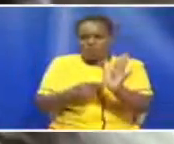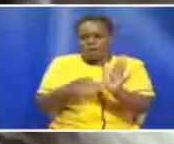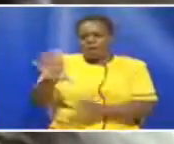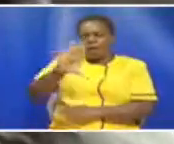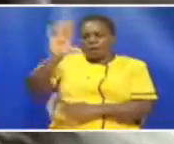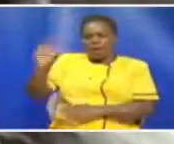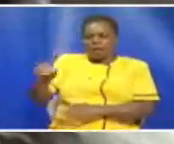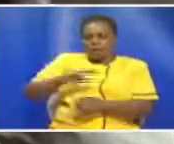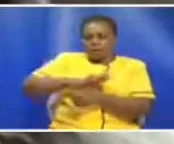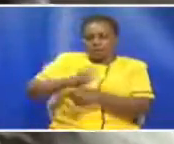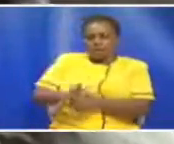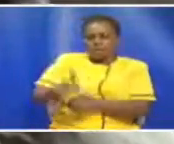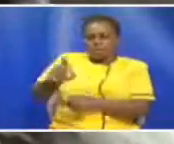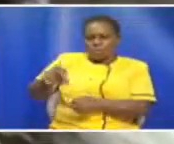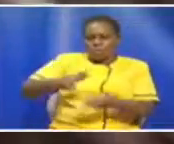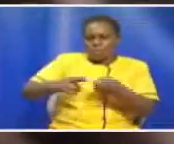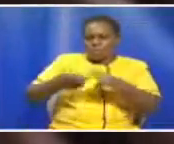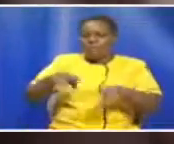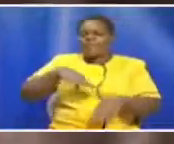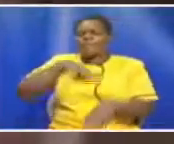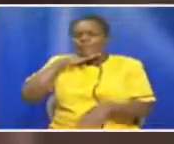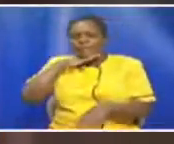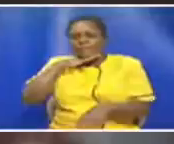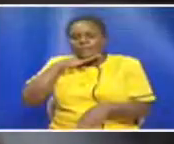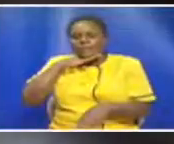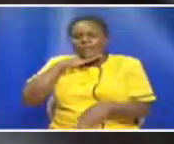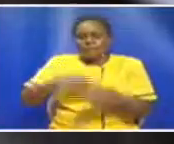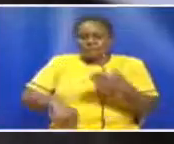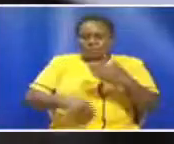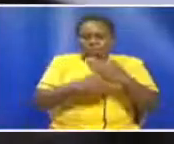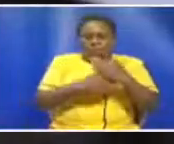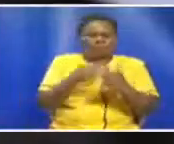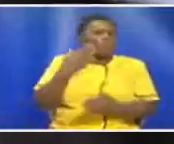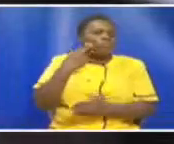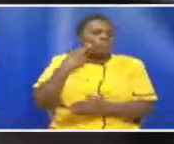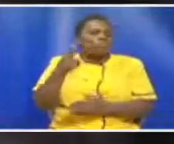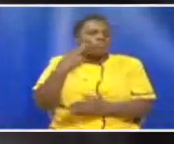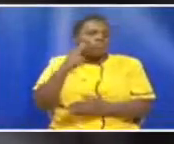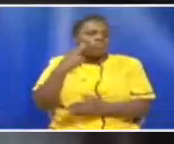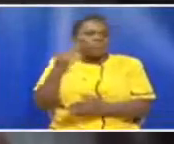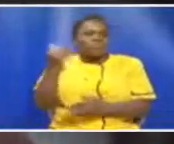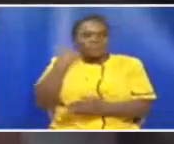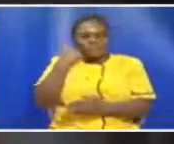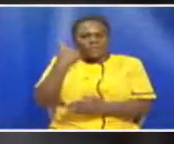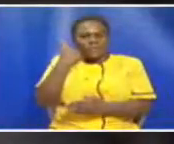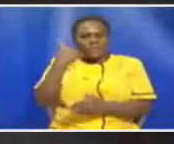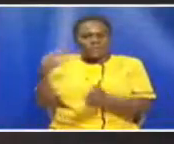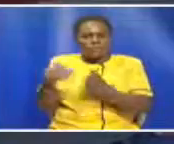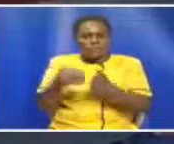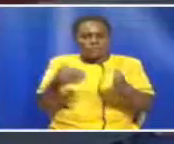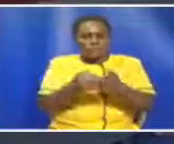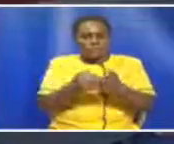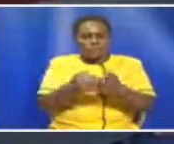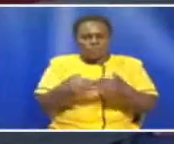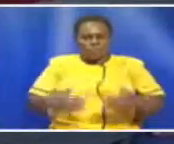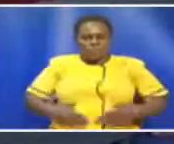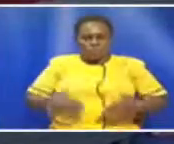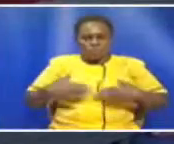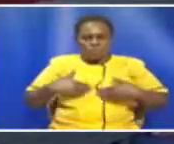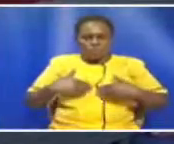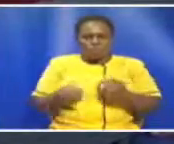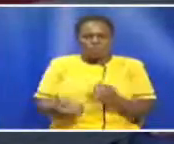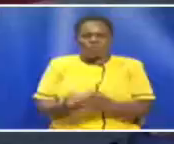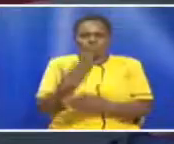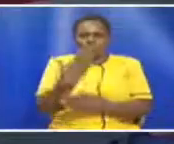Africa's COVID-19-related deaths have been fueled by diabetes, a disease that impairs the body's ability to produce